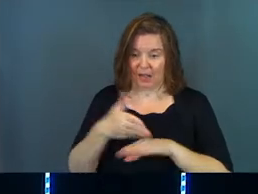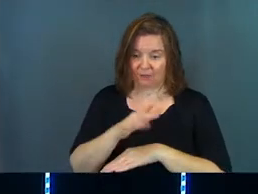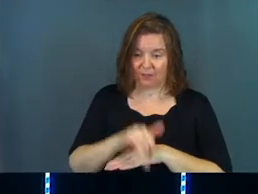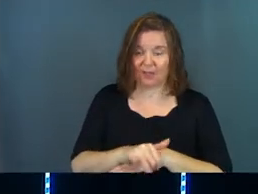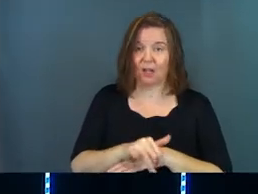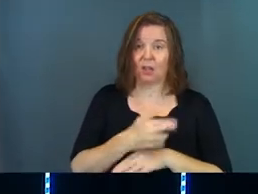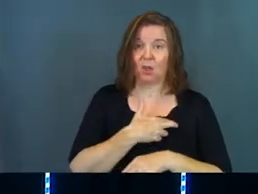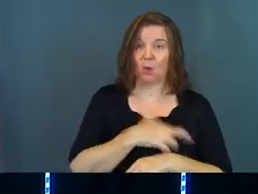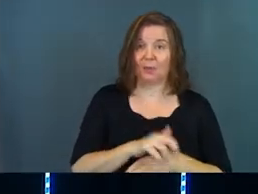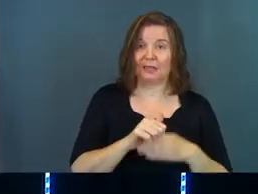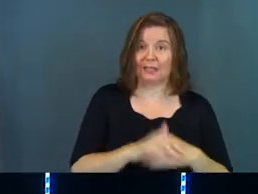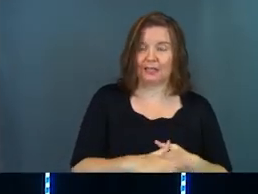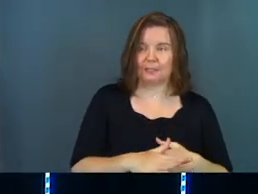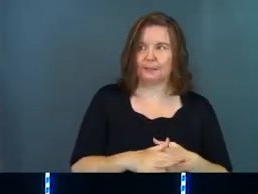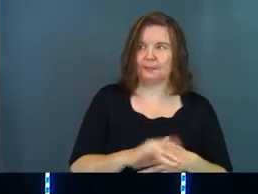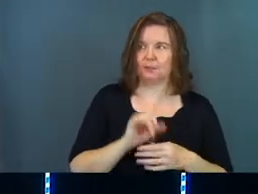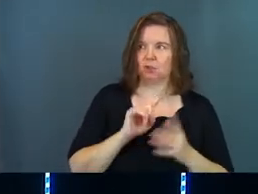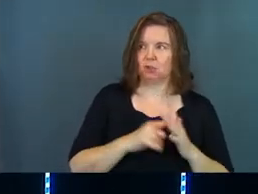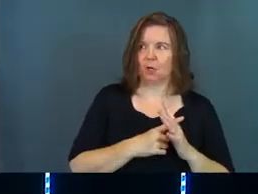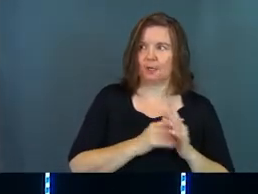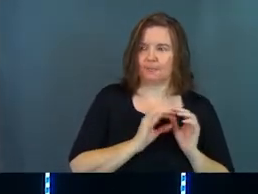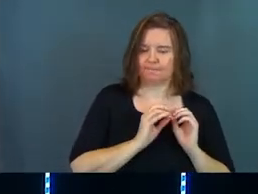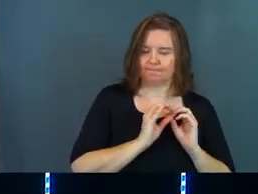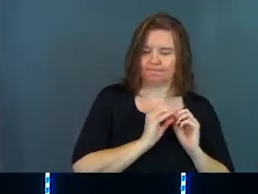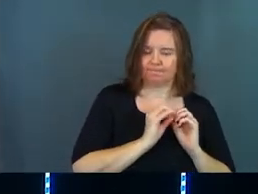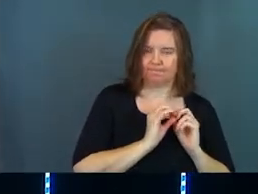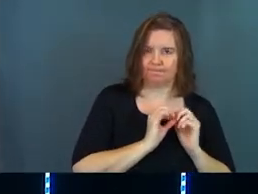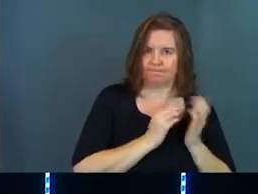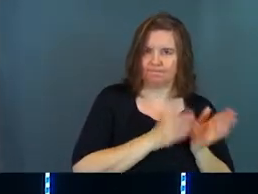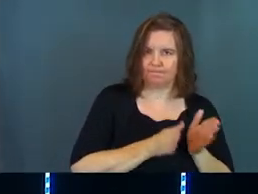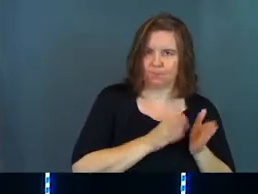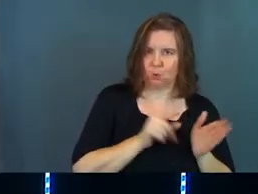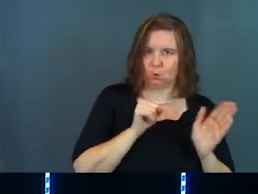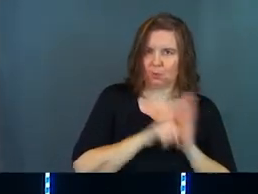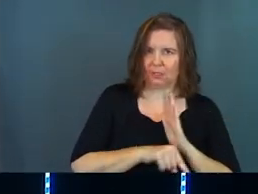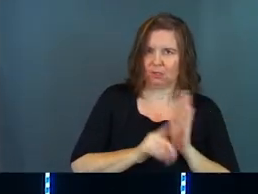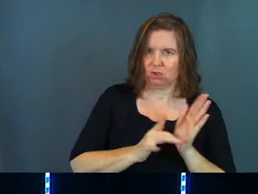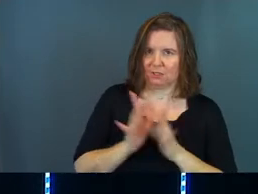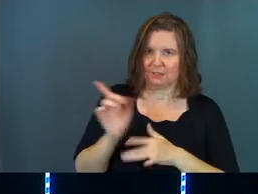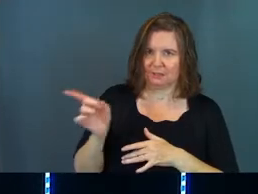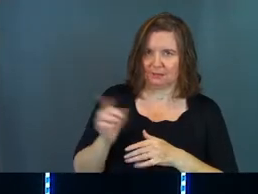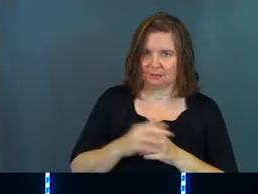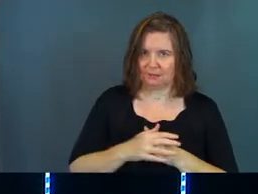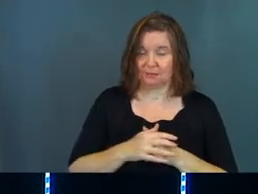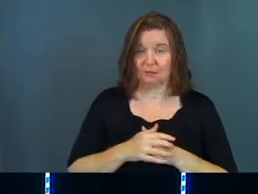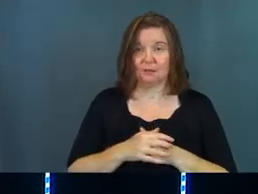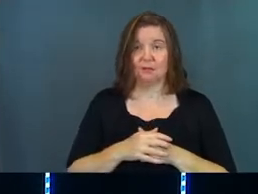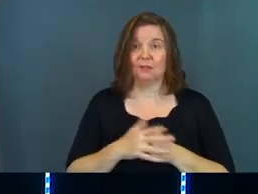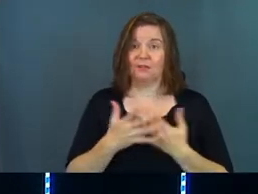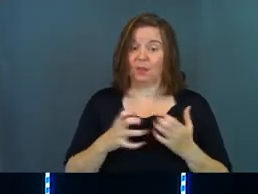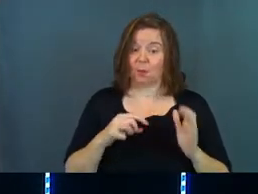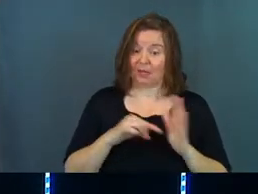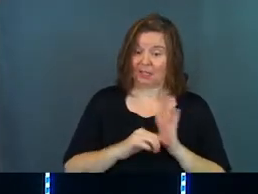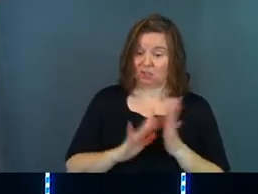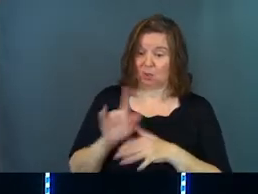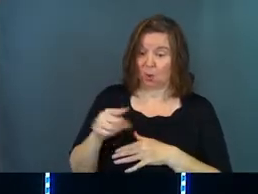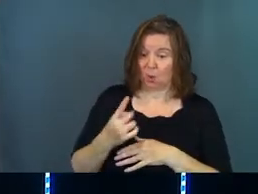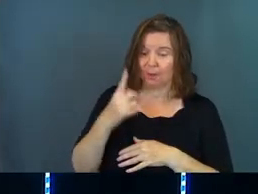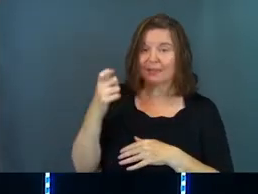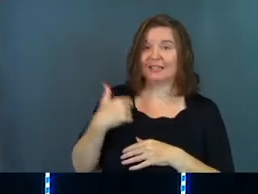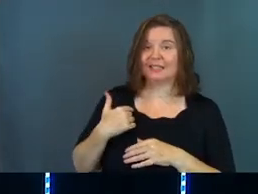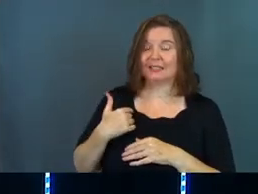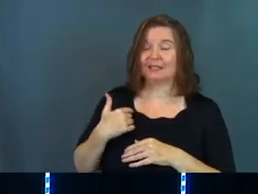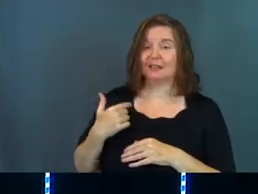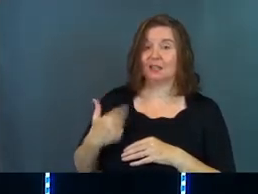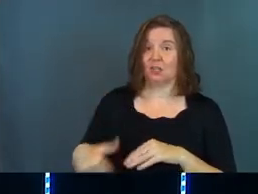after that, that the religious leaders started their plot officially to kill Jesus. Not only did they want to kill Jesus because